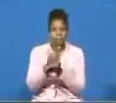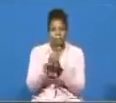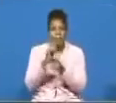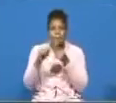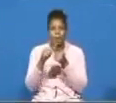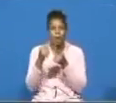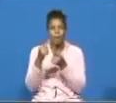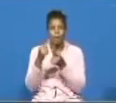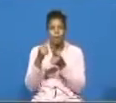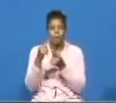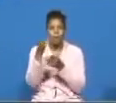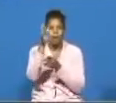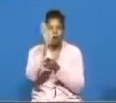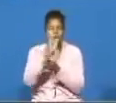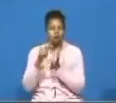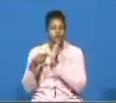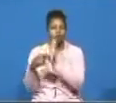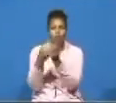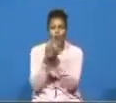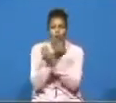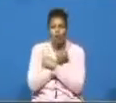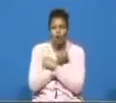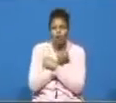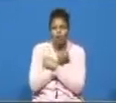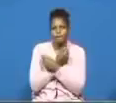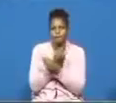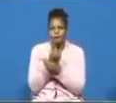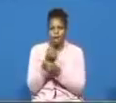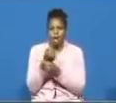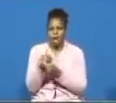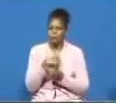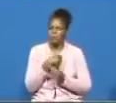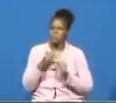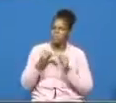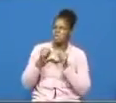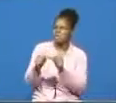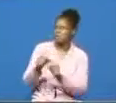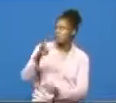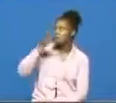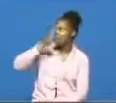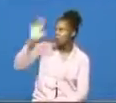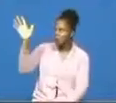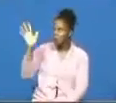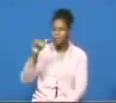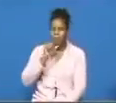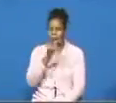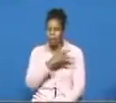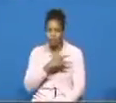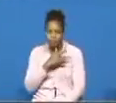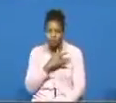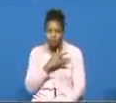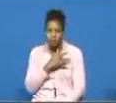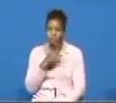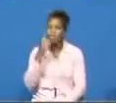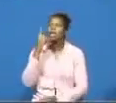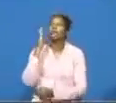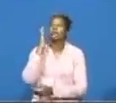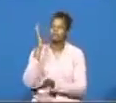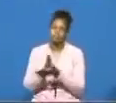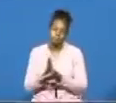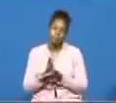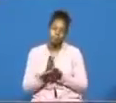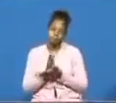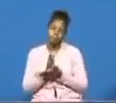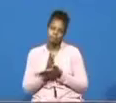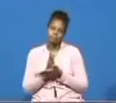love to you and his mercy to you and we continually spurn it it will have to be withdrawn by